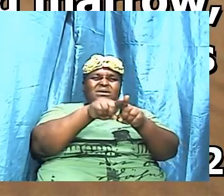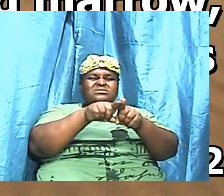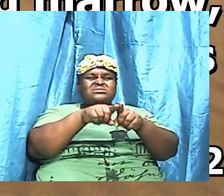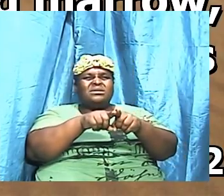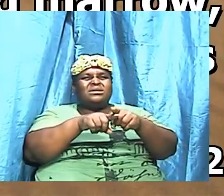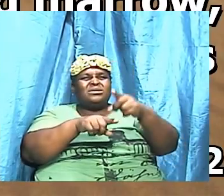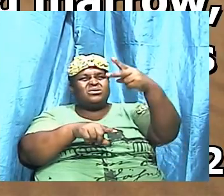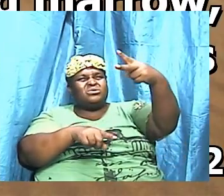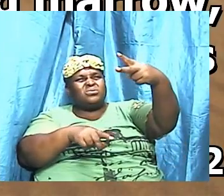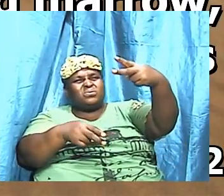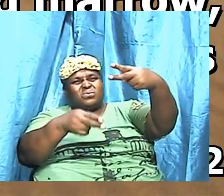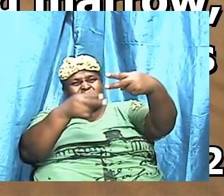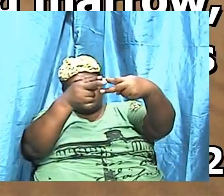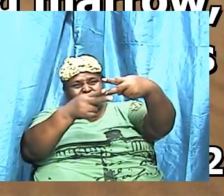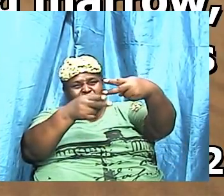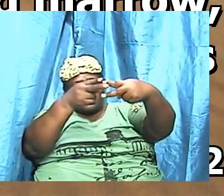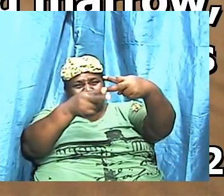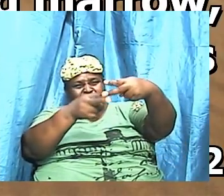sword?